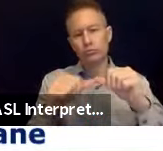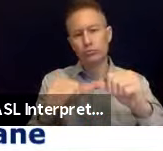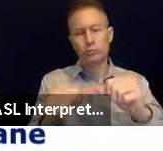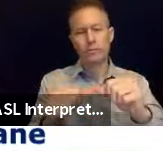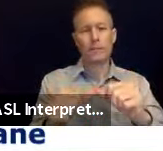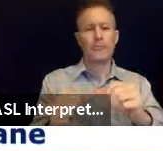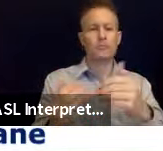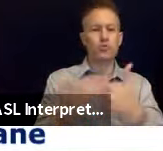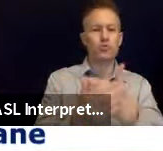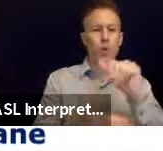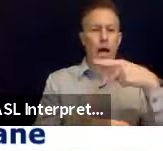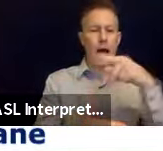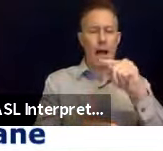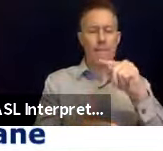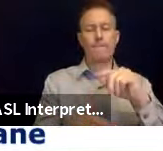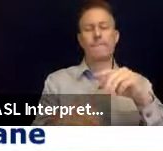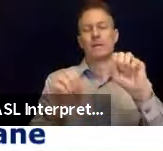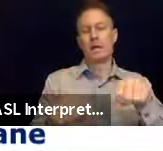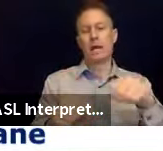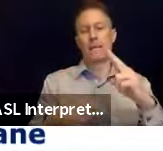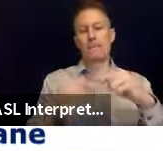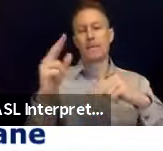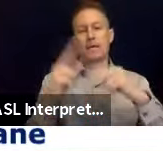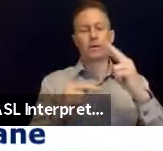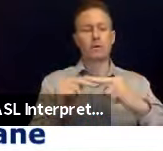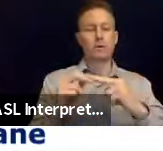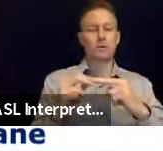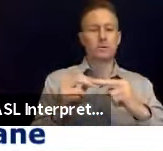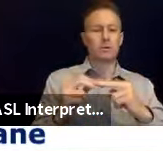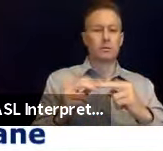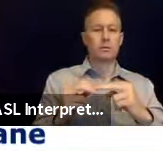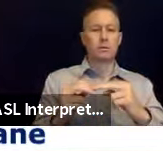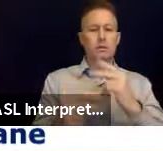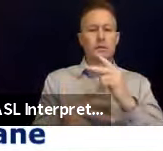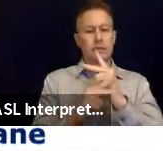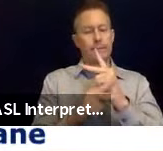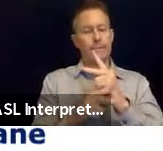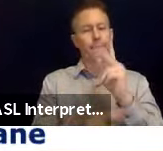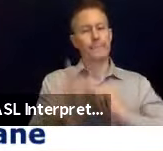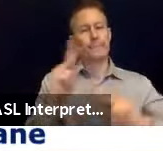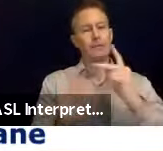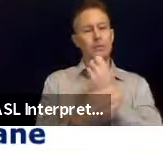are acting on their own to keep people safe after an earthquake.